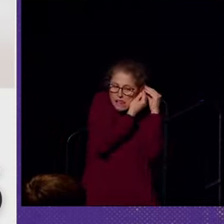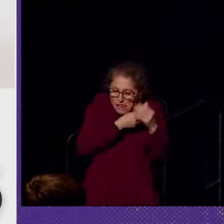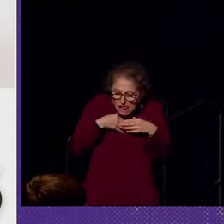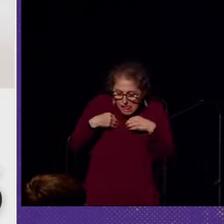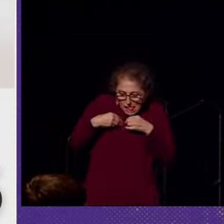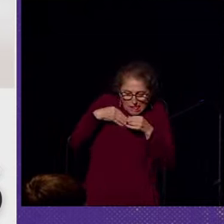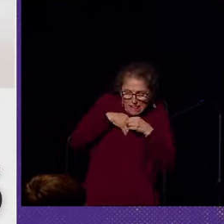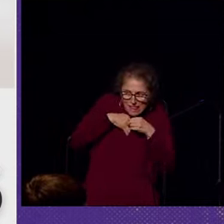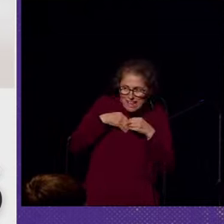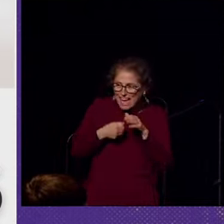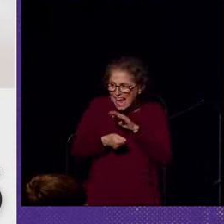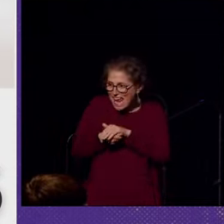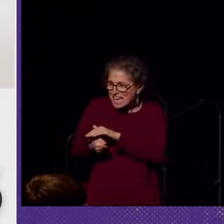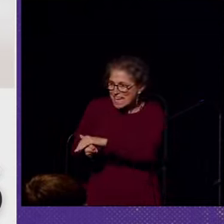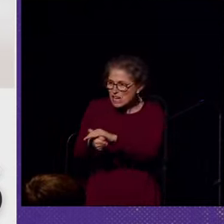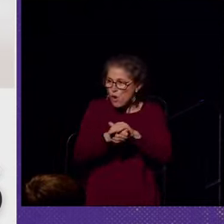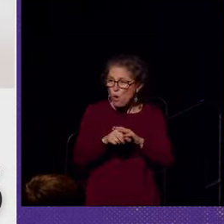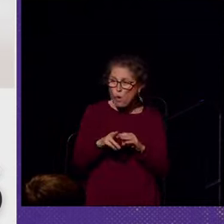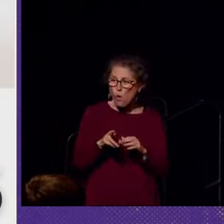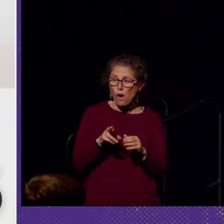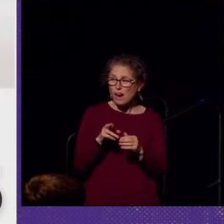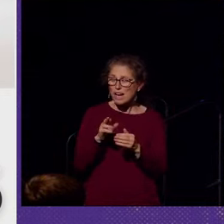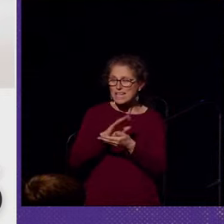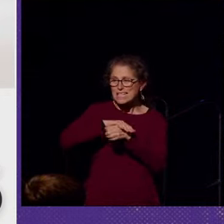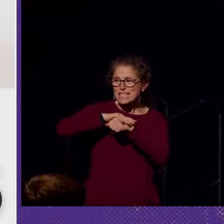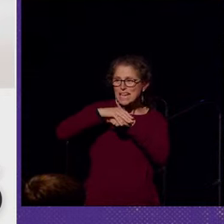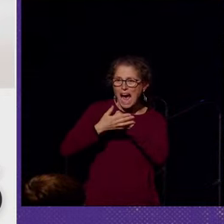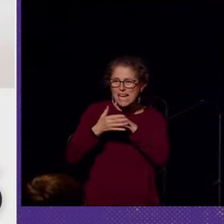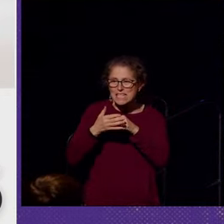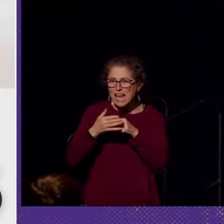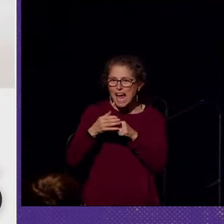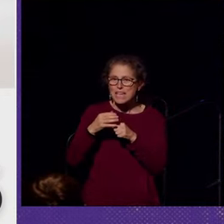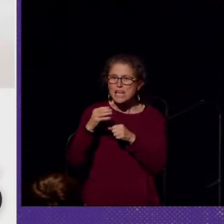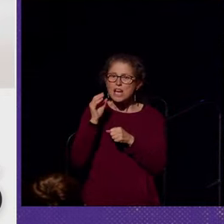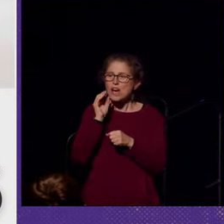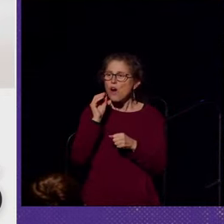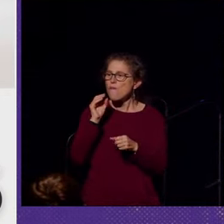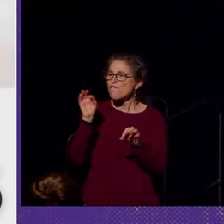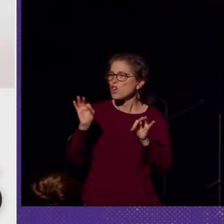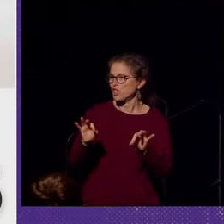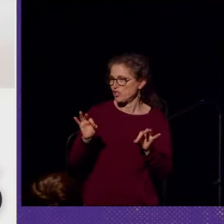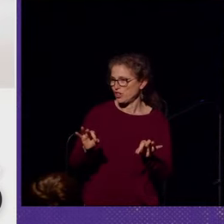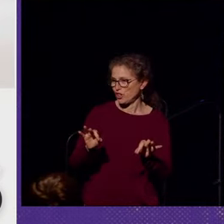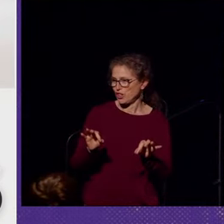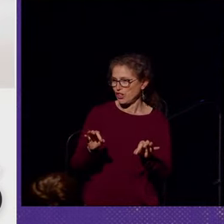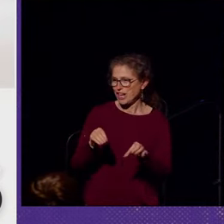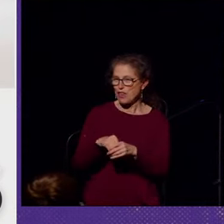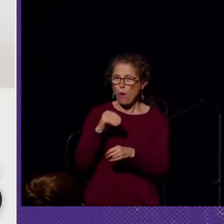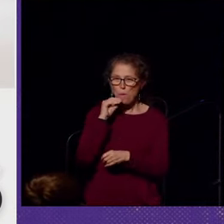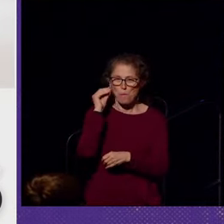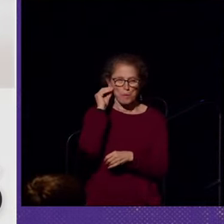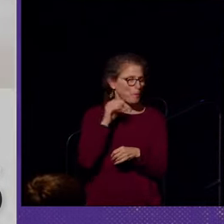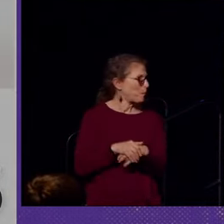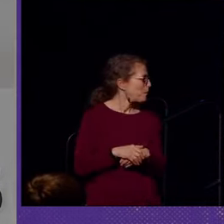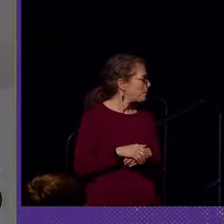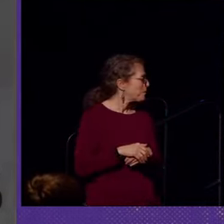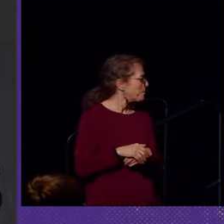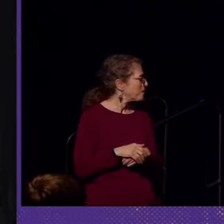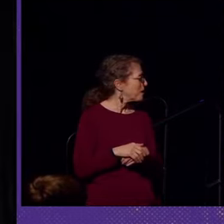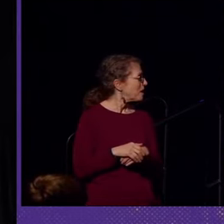the hair, or even disguised as domestic furniture or objects. The more